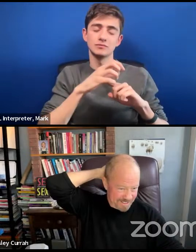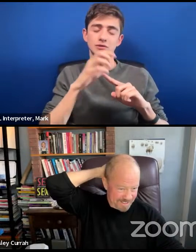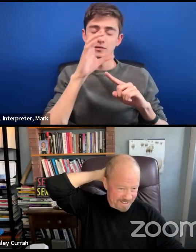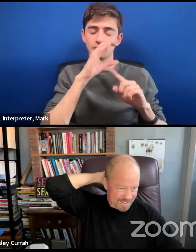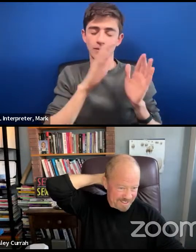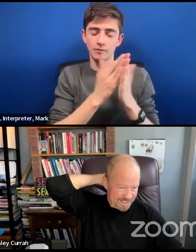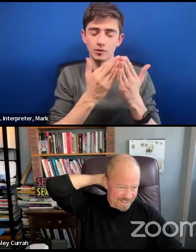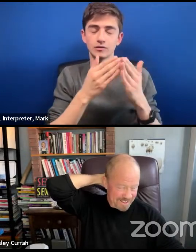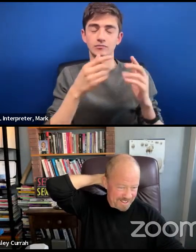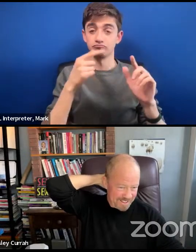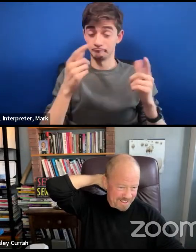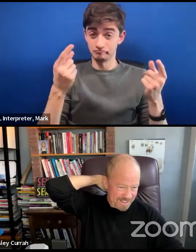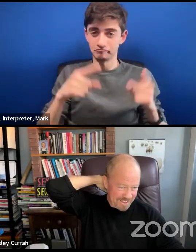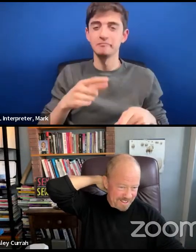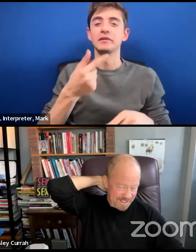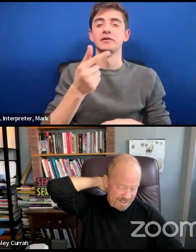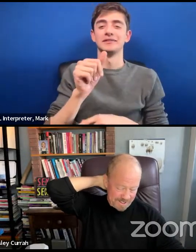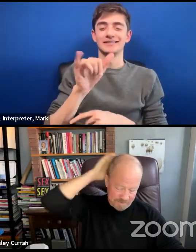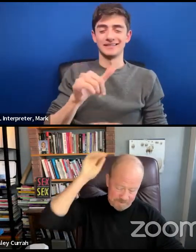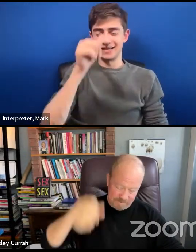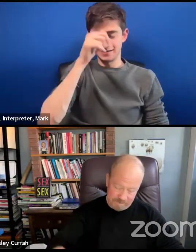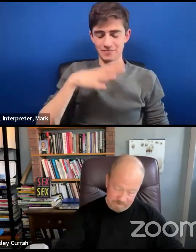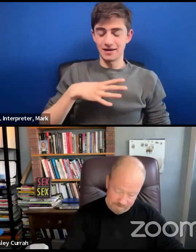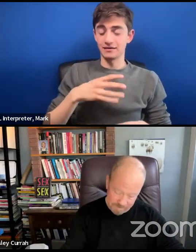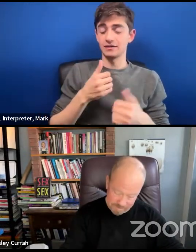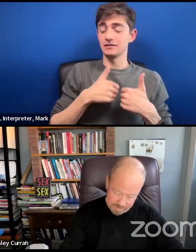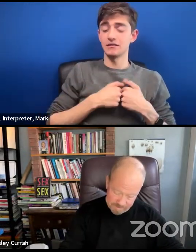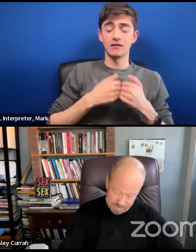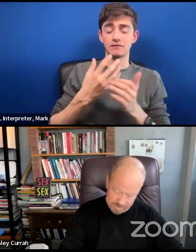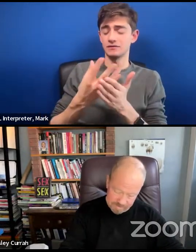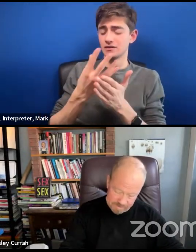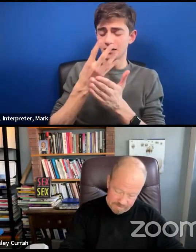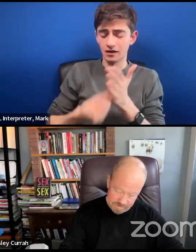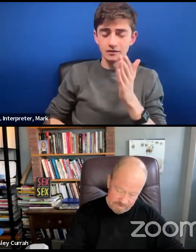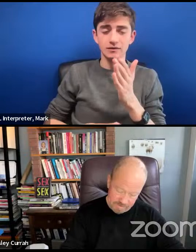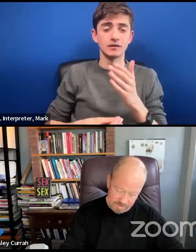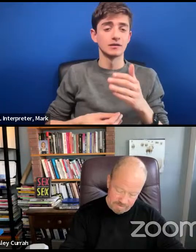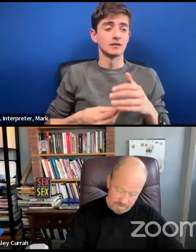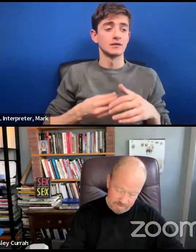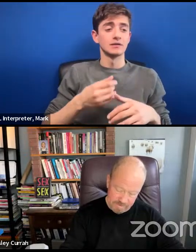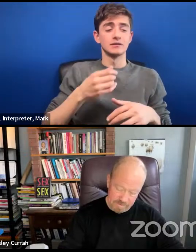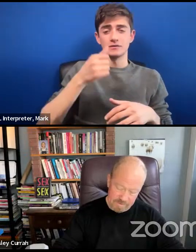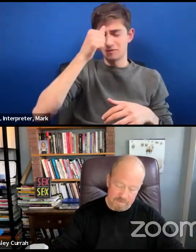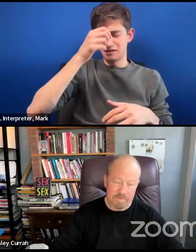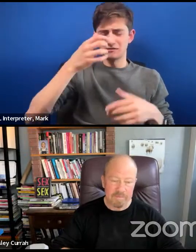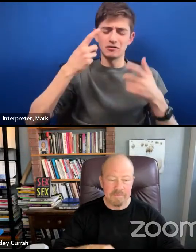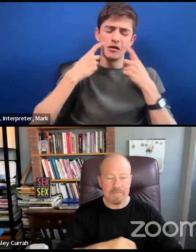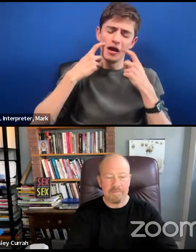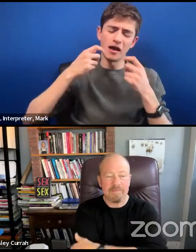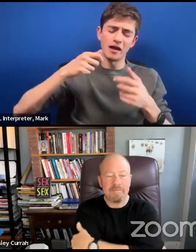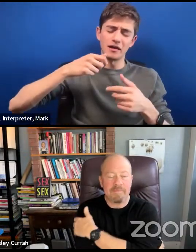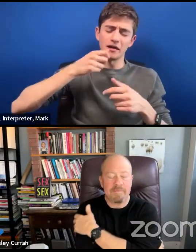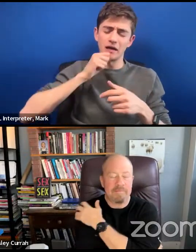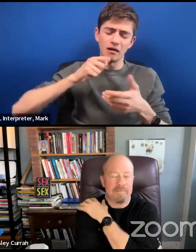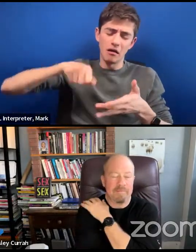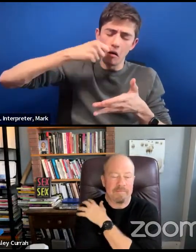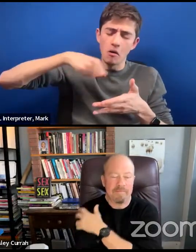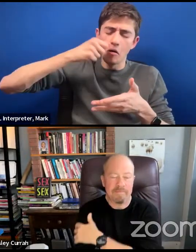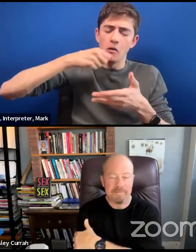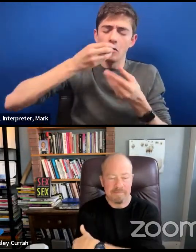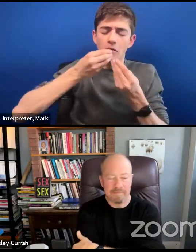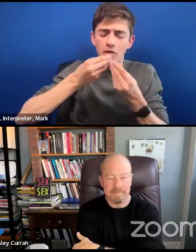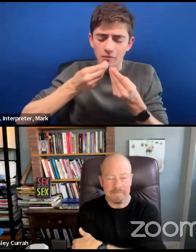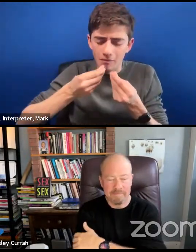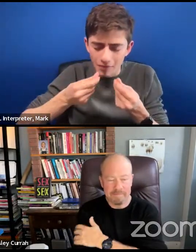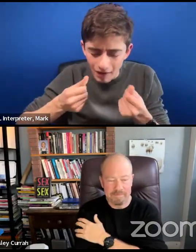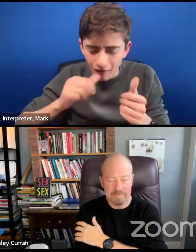a gay man, because of his lost love, eats a bowl of ice cream and then melts into it. And I had to describe him as deliquessing into